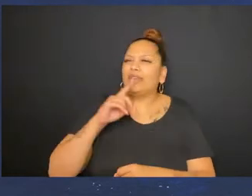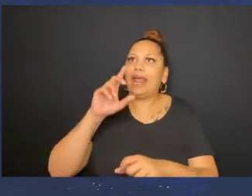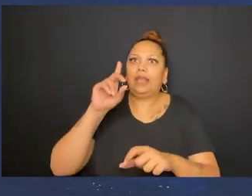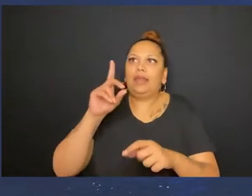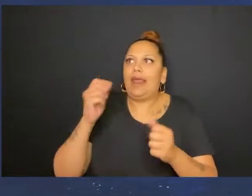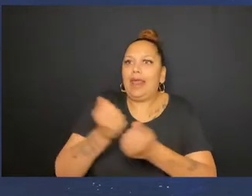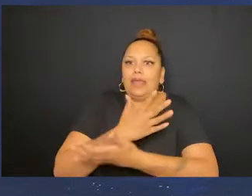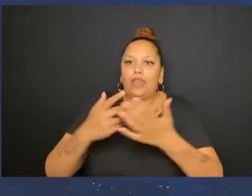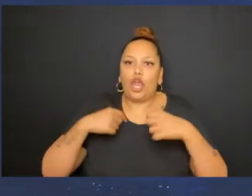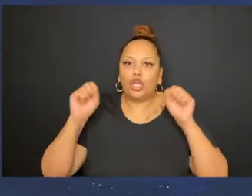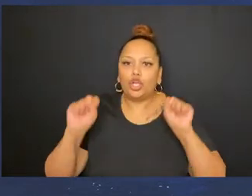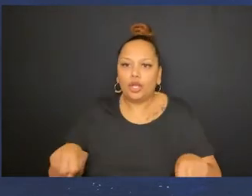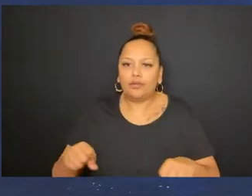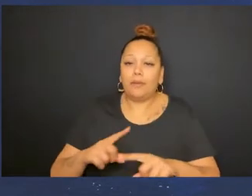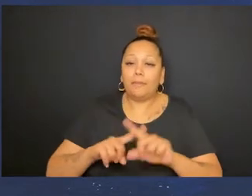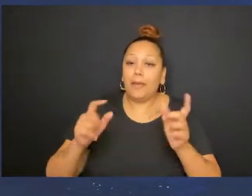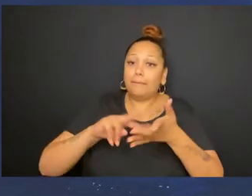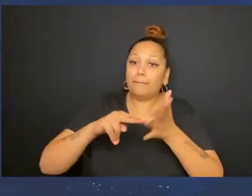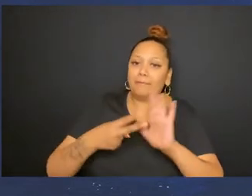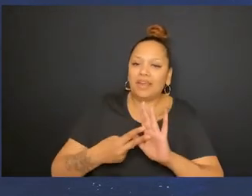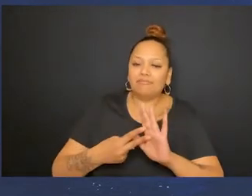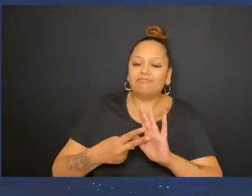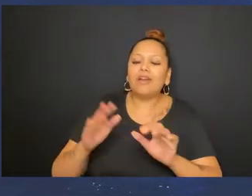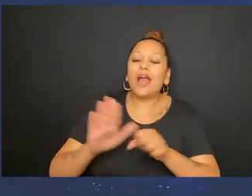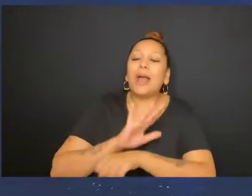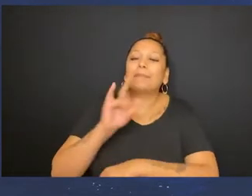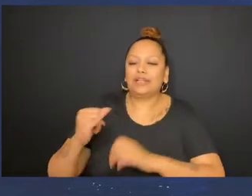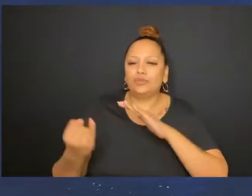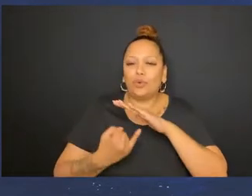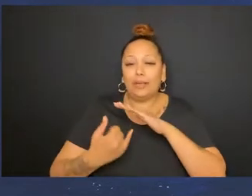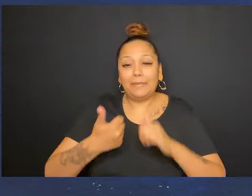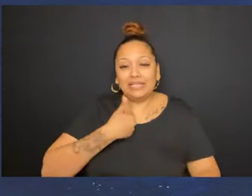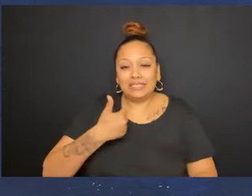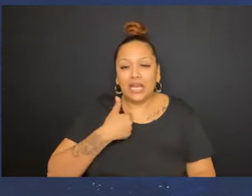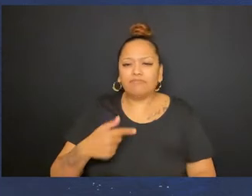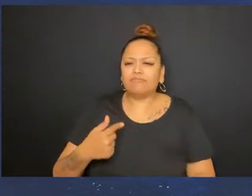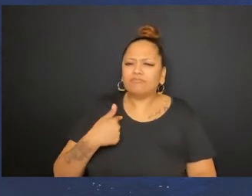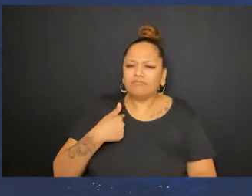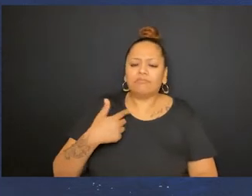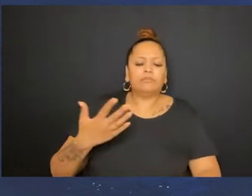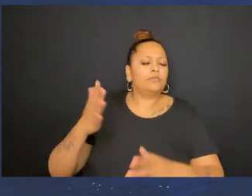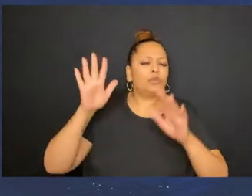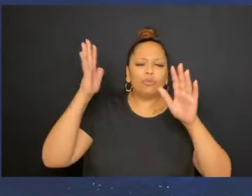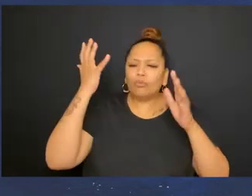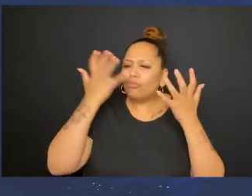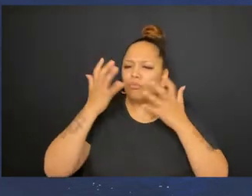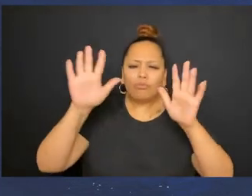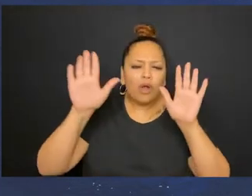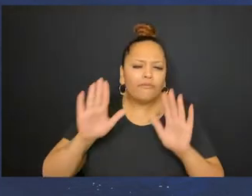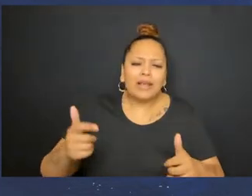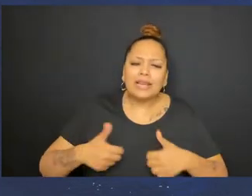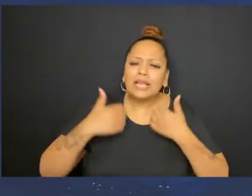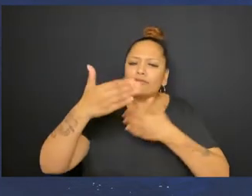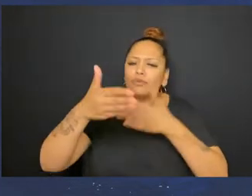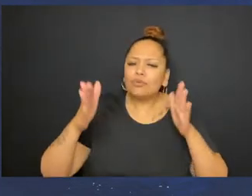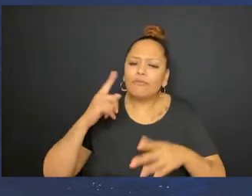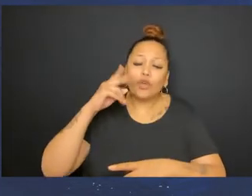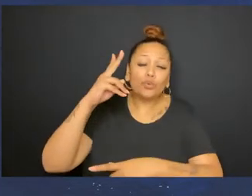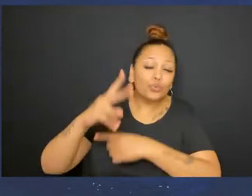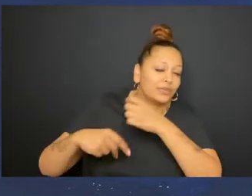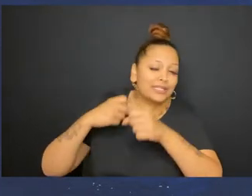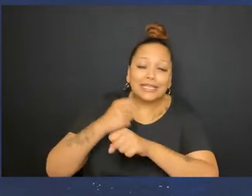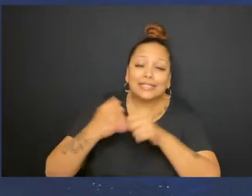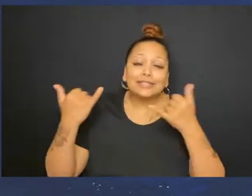vaccinated, really anything that I could. But really what that meant is completely isolating myself. So I've been in this wonderful living room